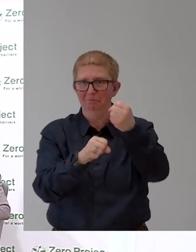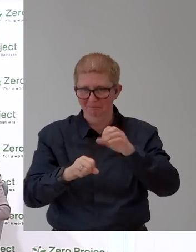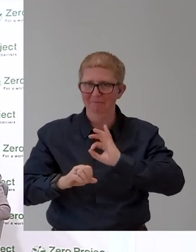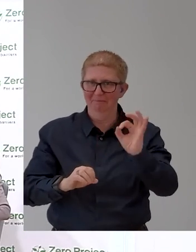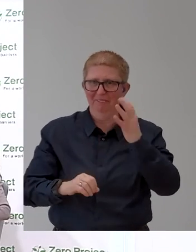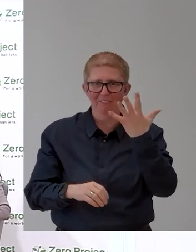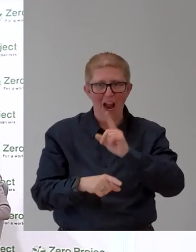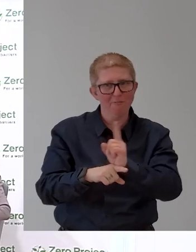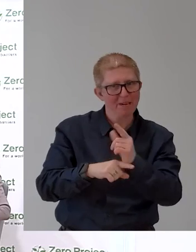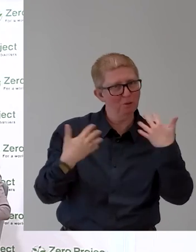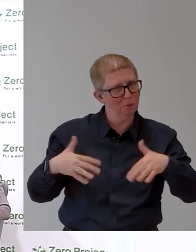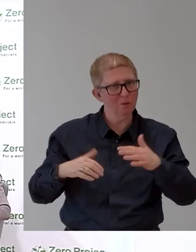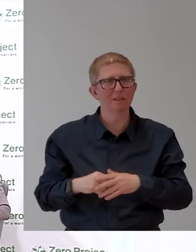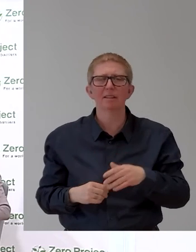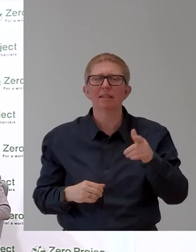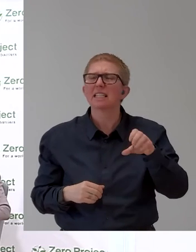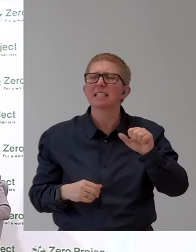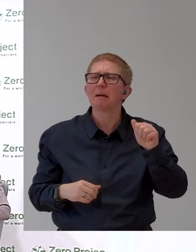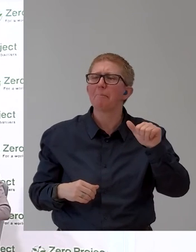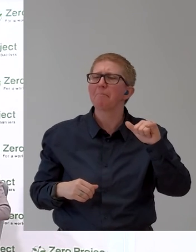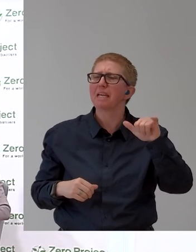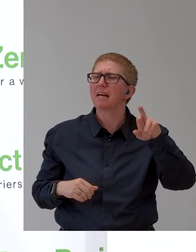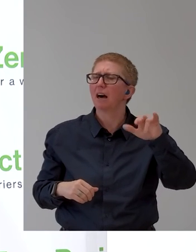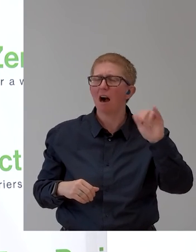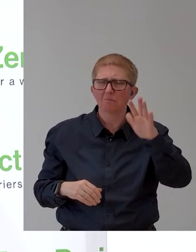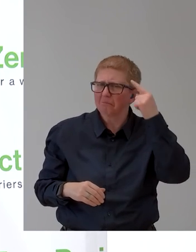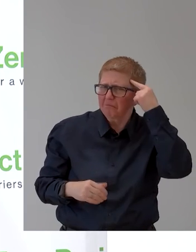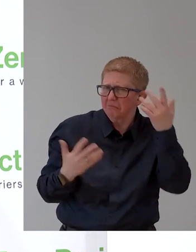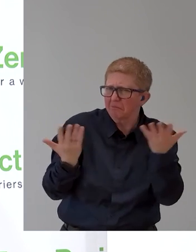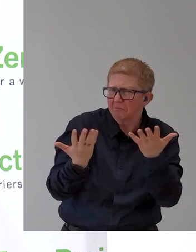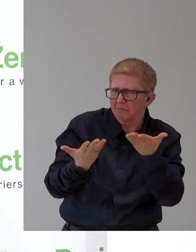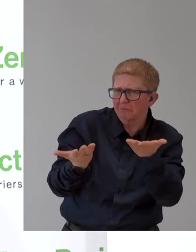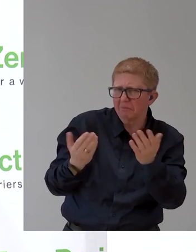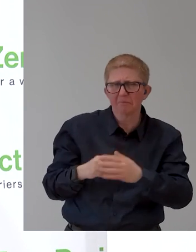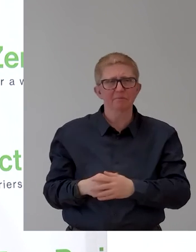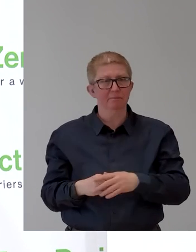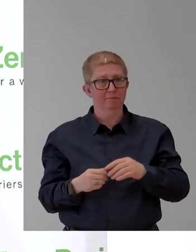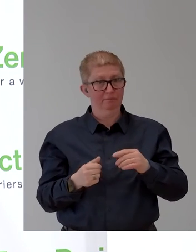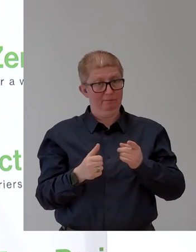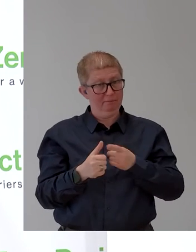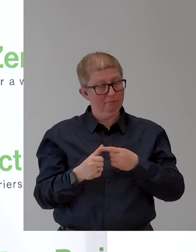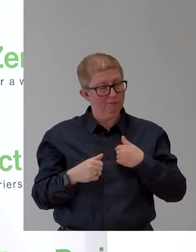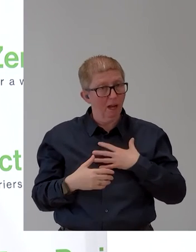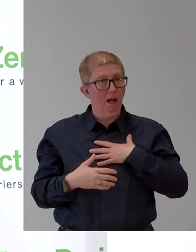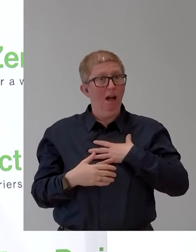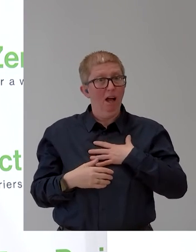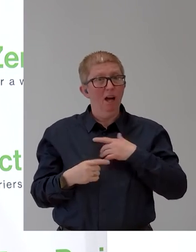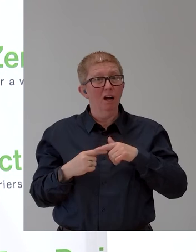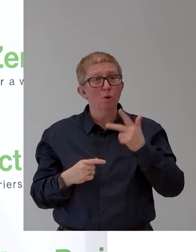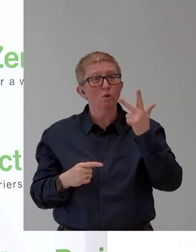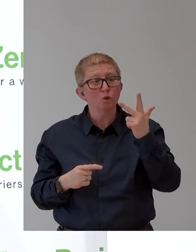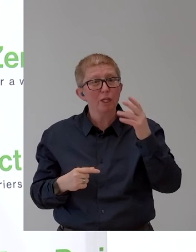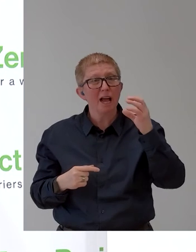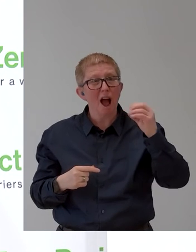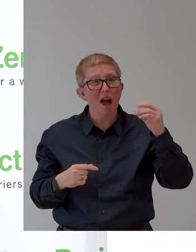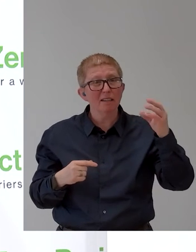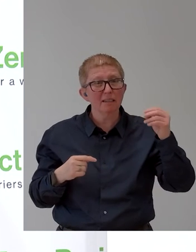about it? First of all, I was kind of shocked to learn that 300 million people are unable to use